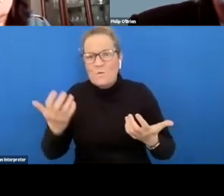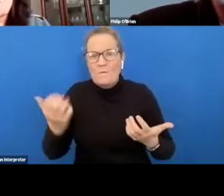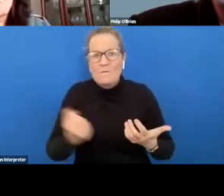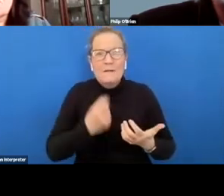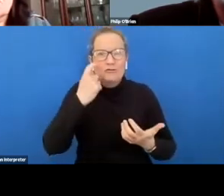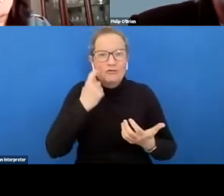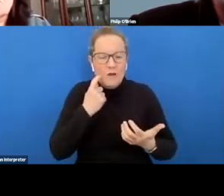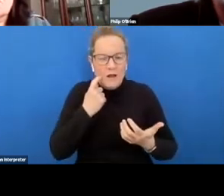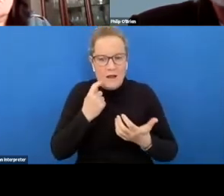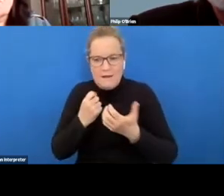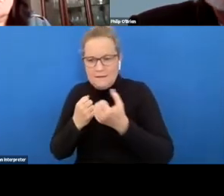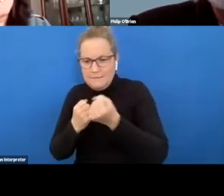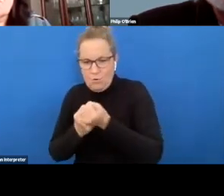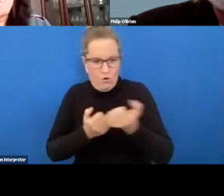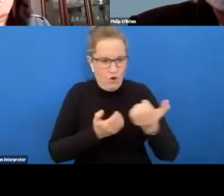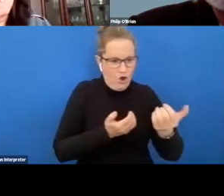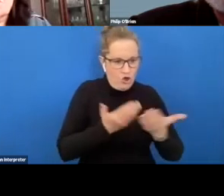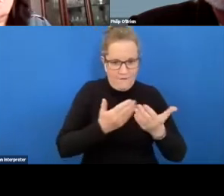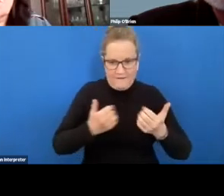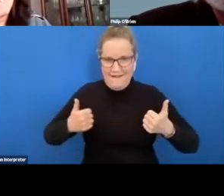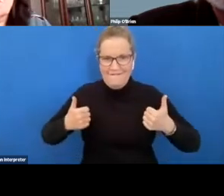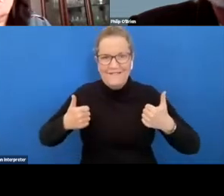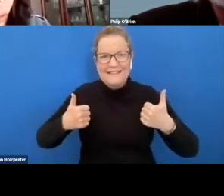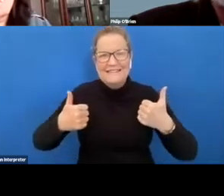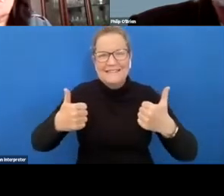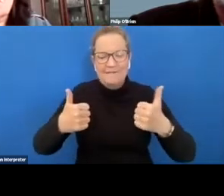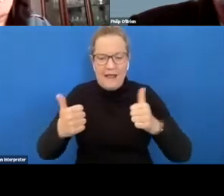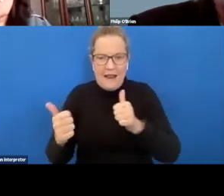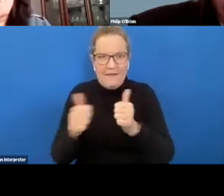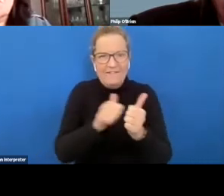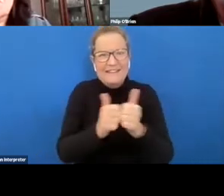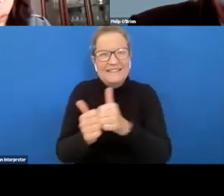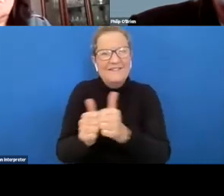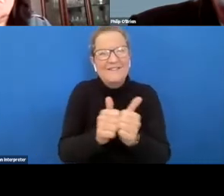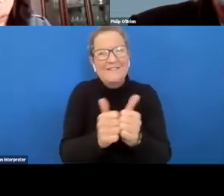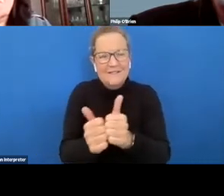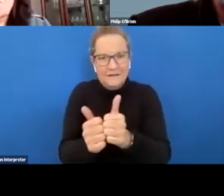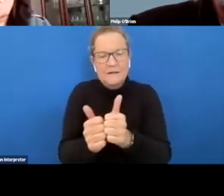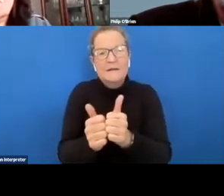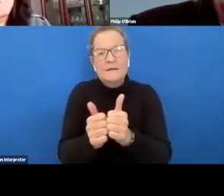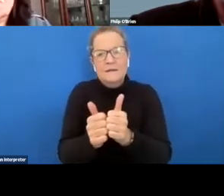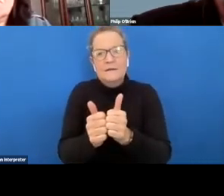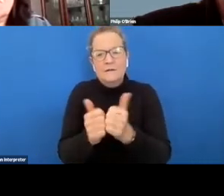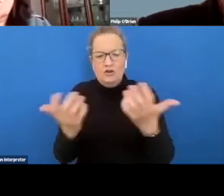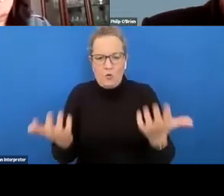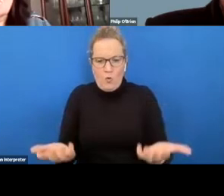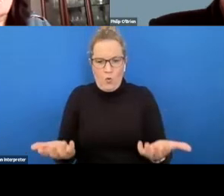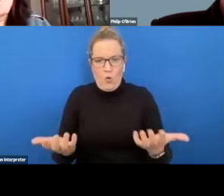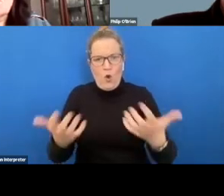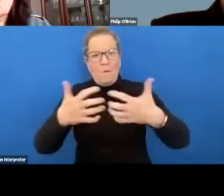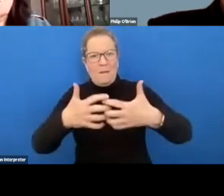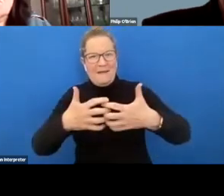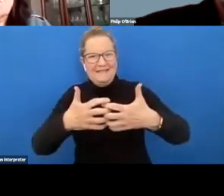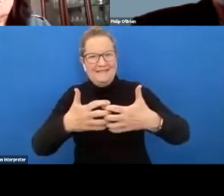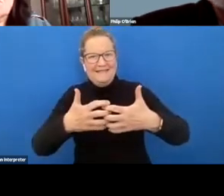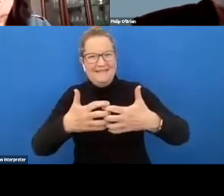supports and services working effectively and working with each other um in a in a complementary way um so that's a